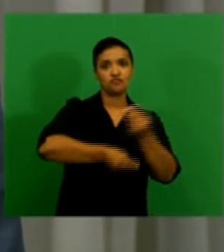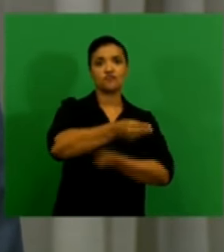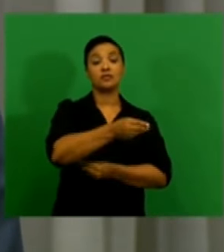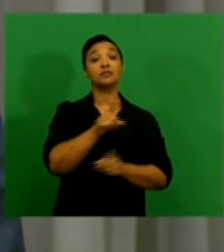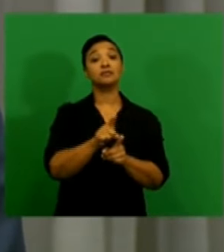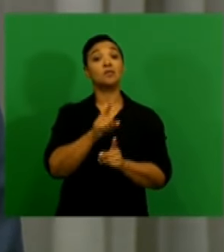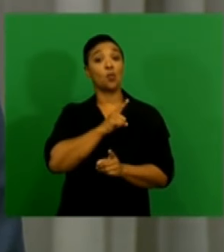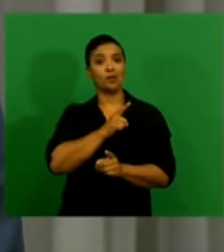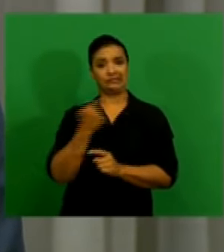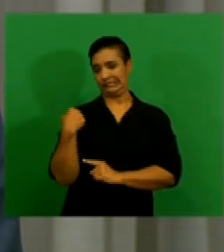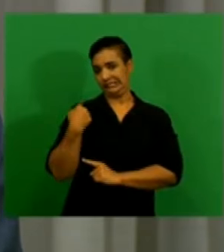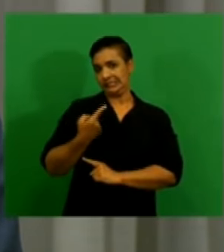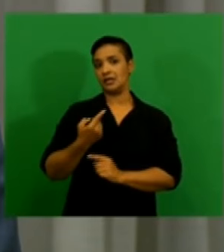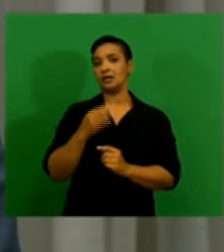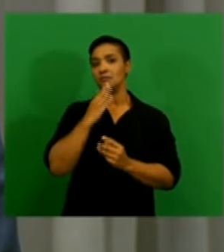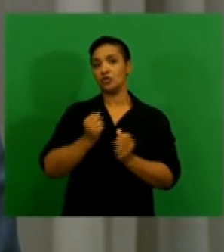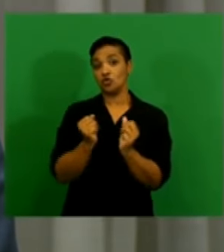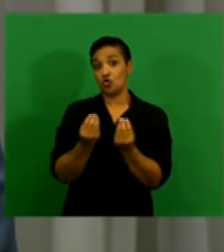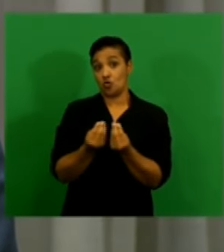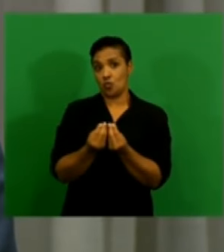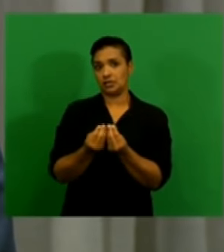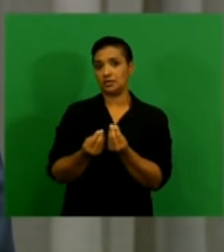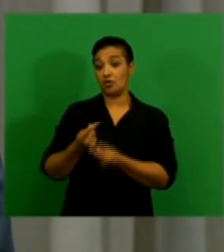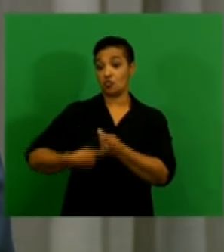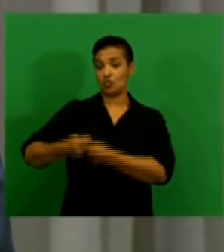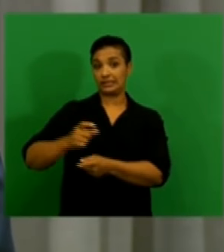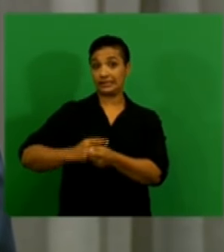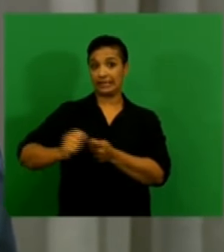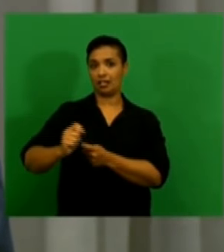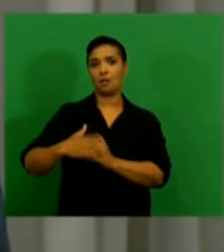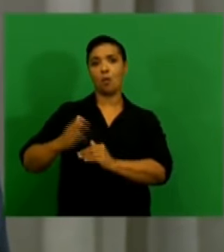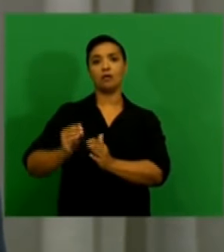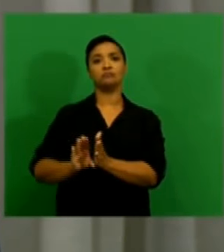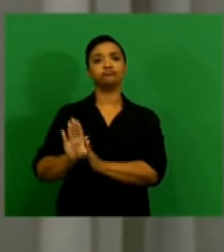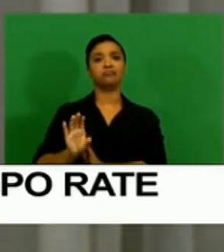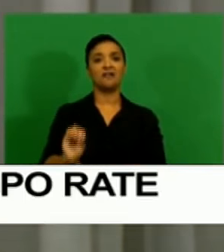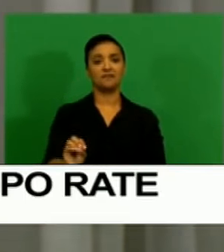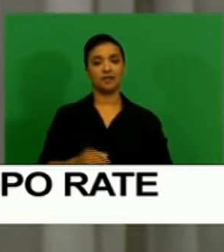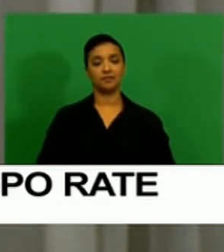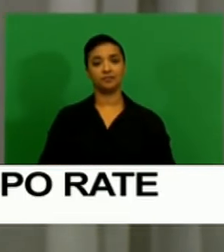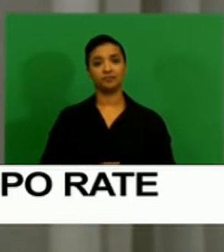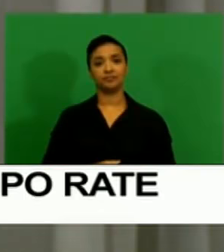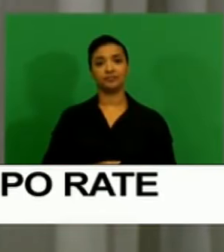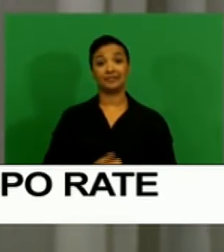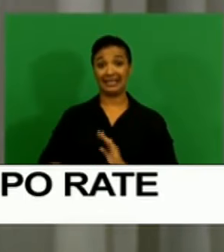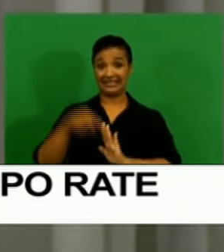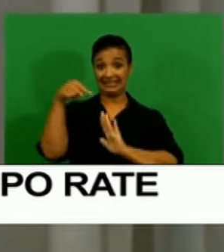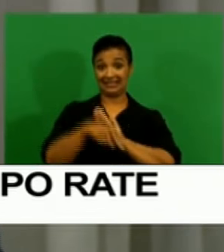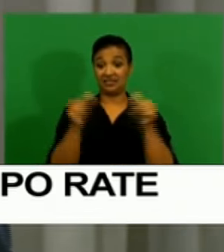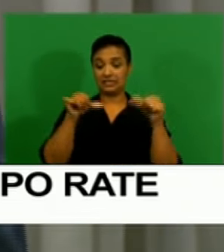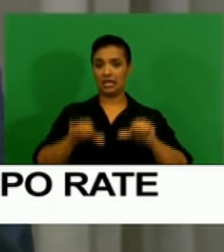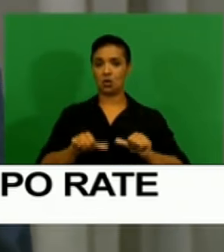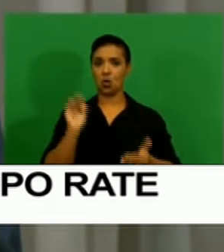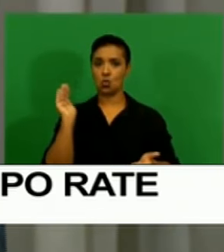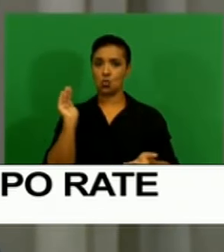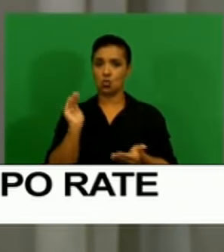recent modest increase in commodity prices. Although the current account deficit is expected to narrow